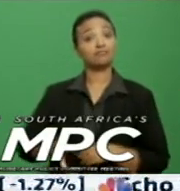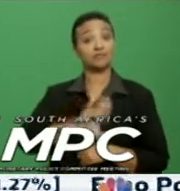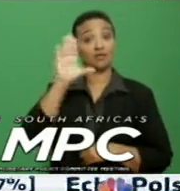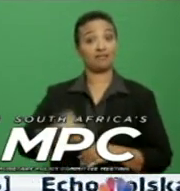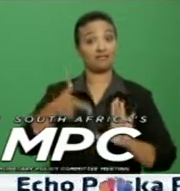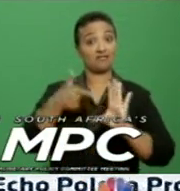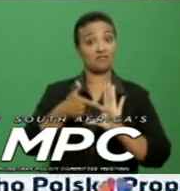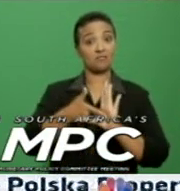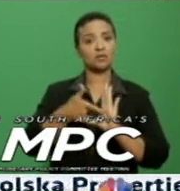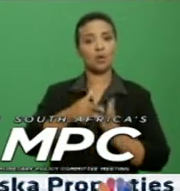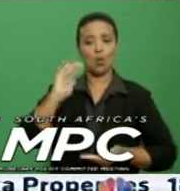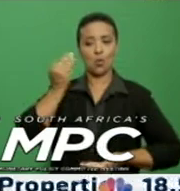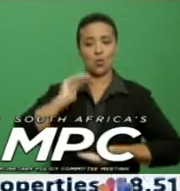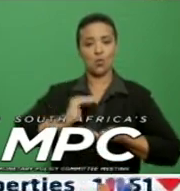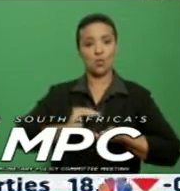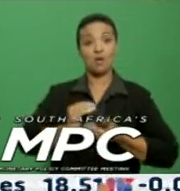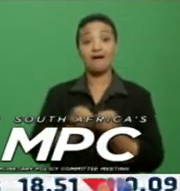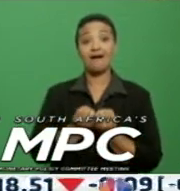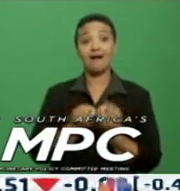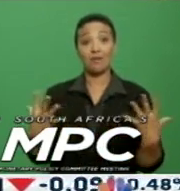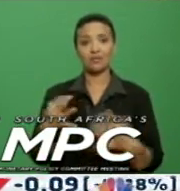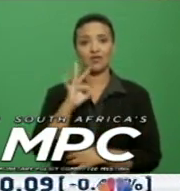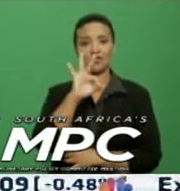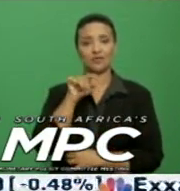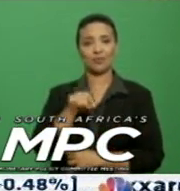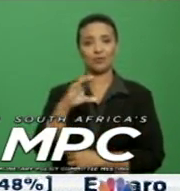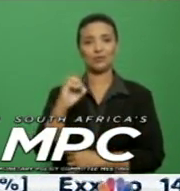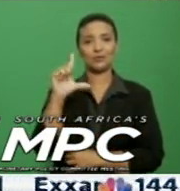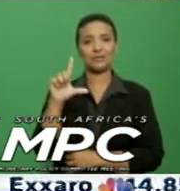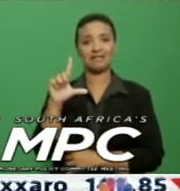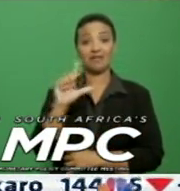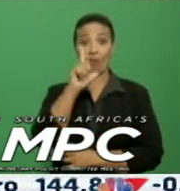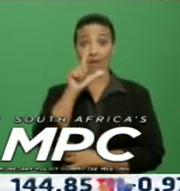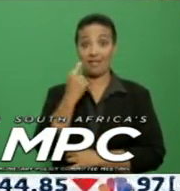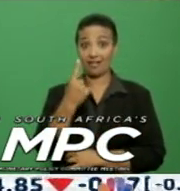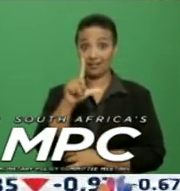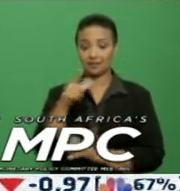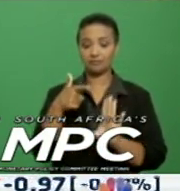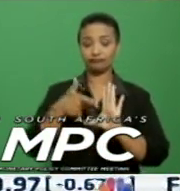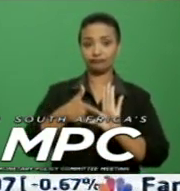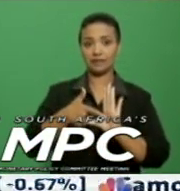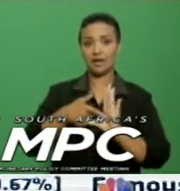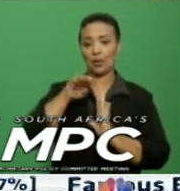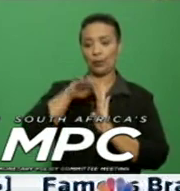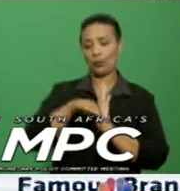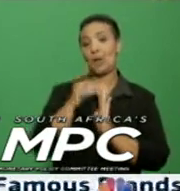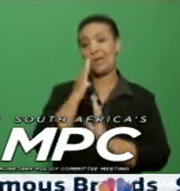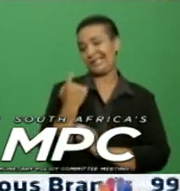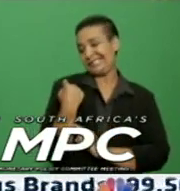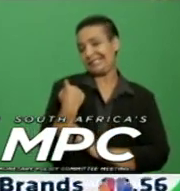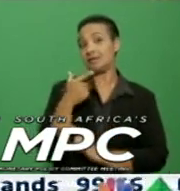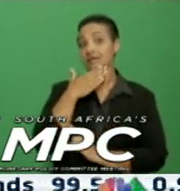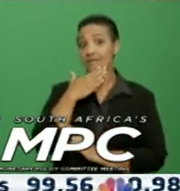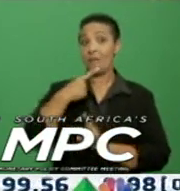petrol prices decreased by a cumulative 3.07 cents per liter in December and January.